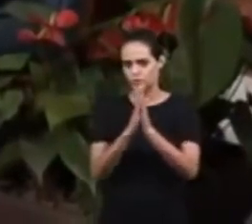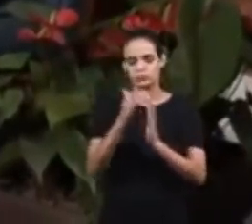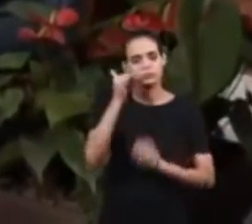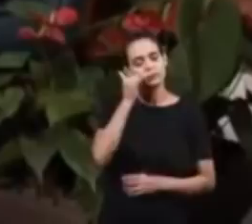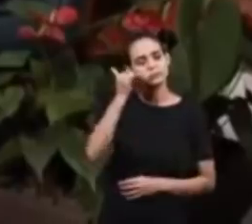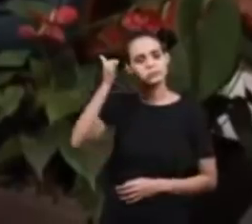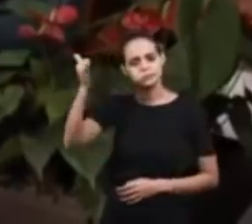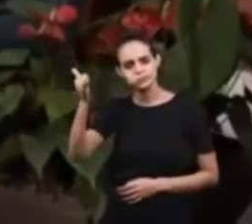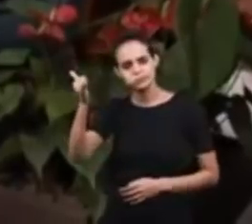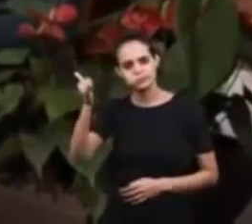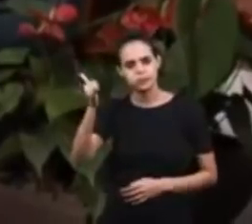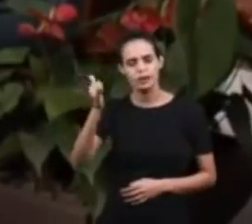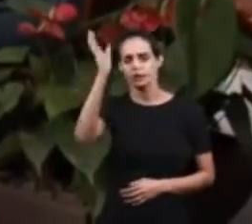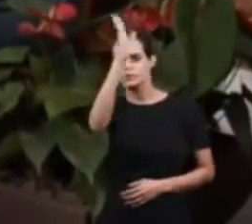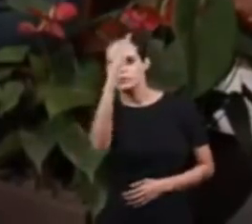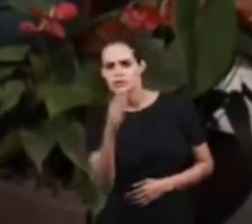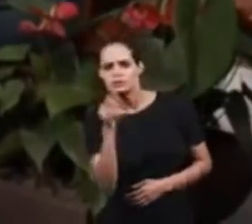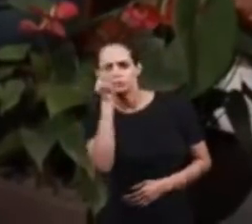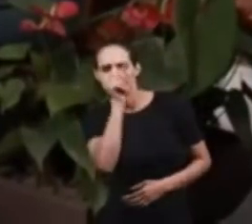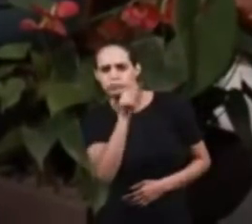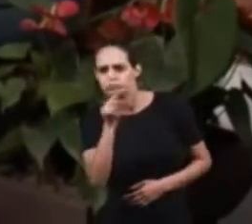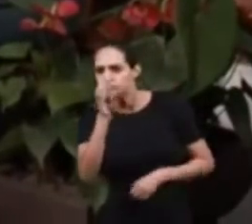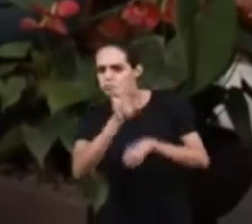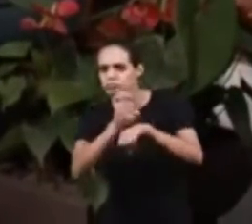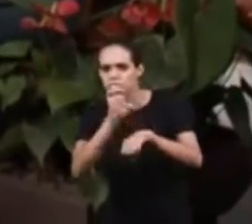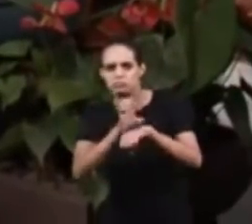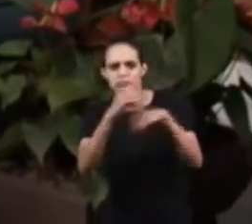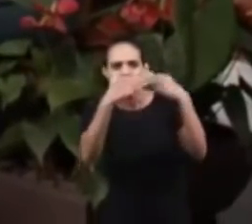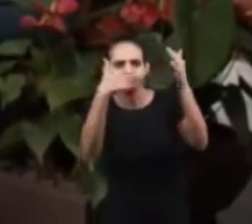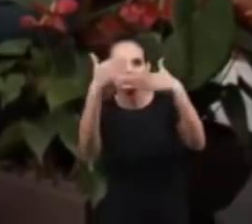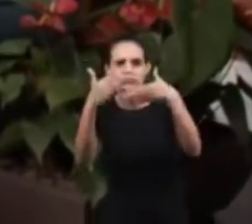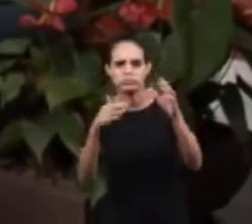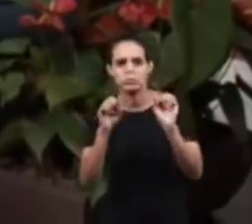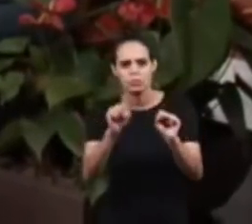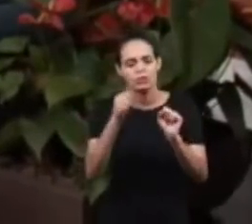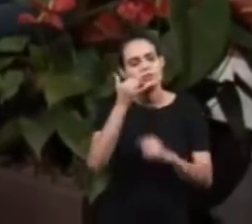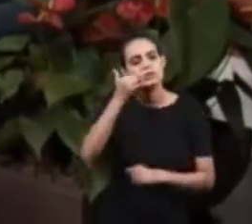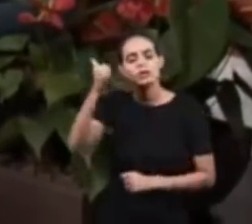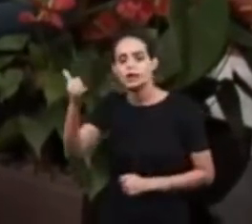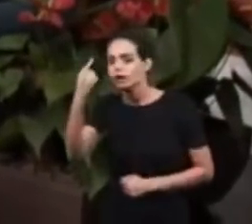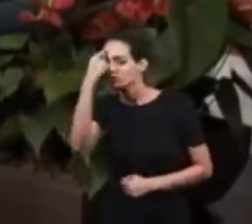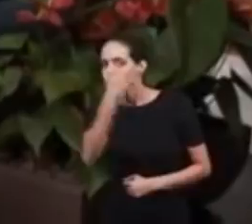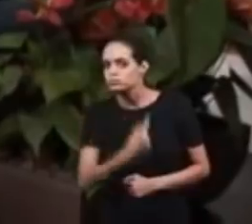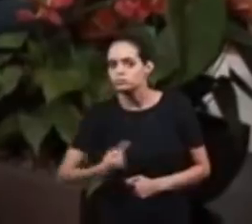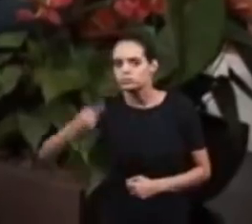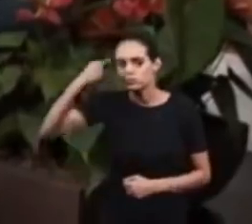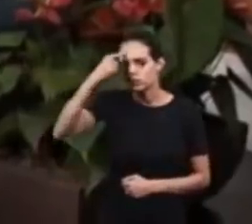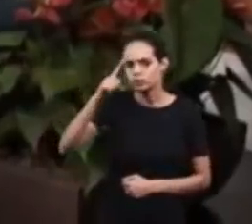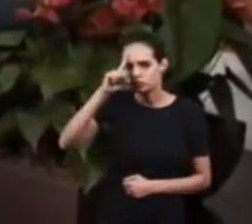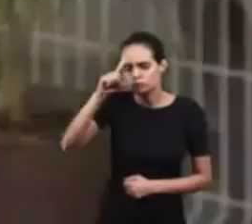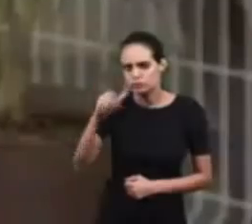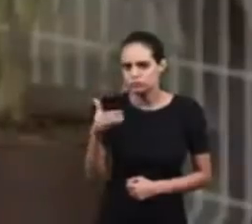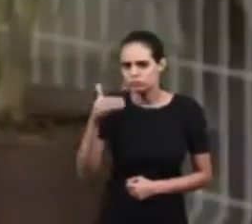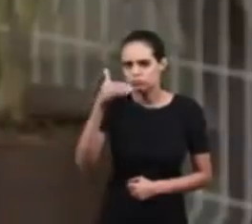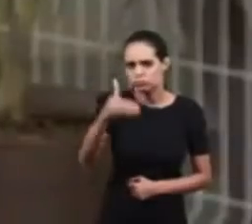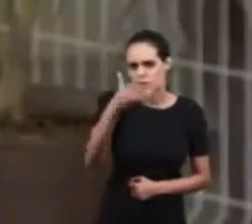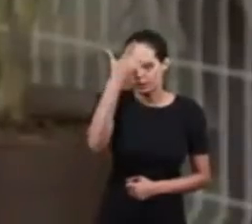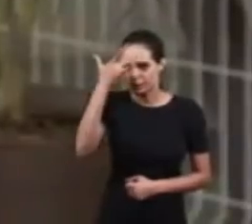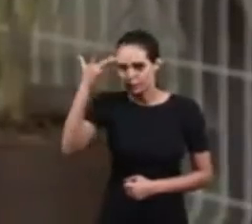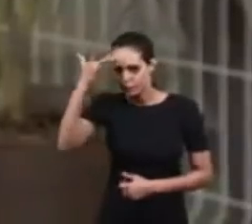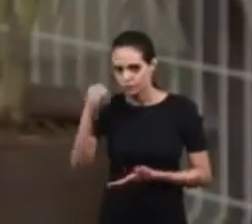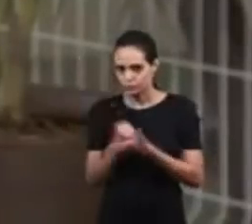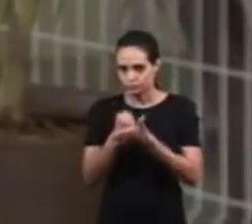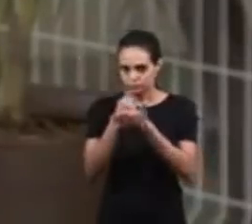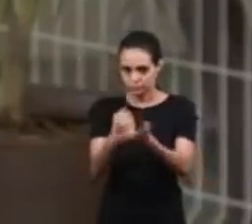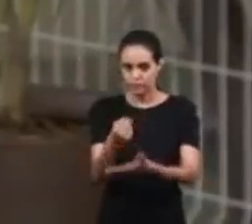from any part of Brazil 7 days a week, 20 hours per day 24 hours per day And